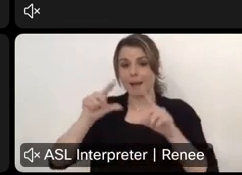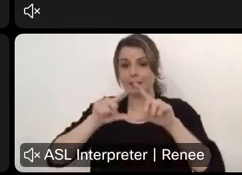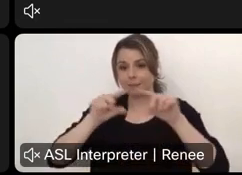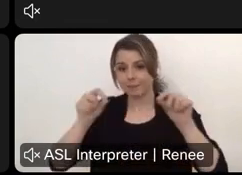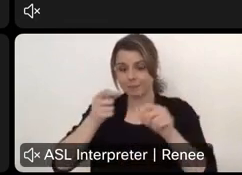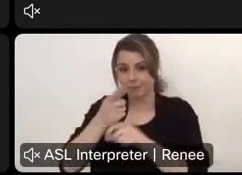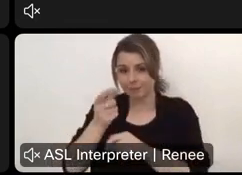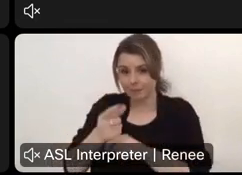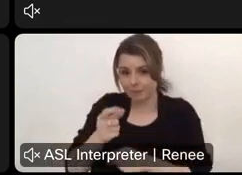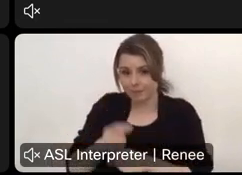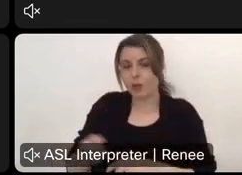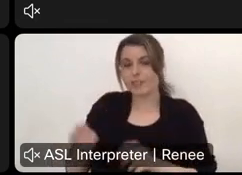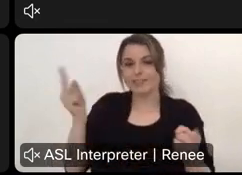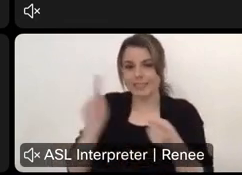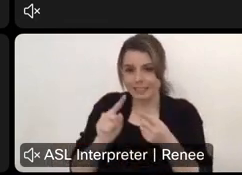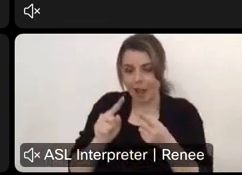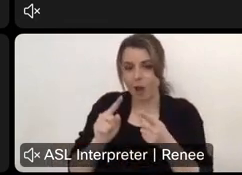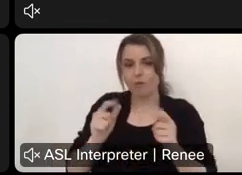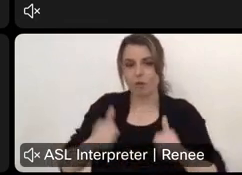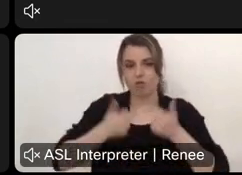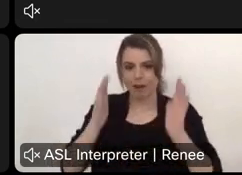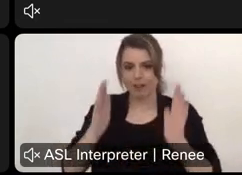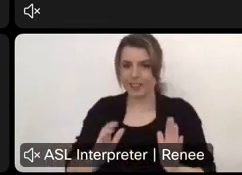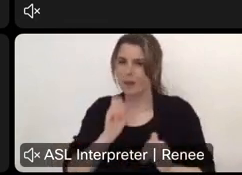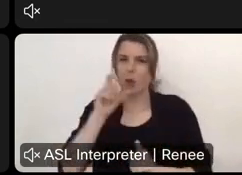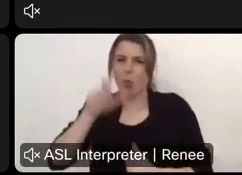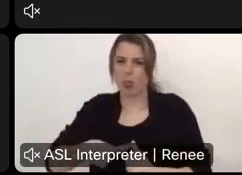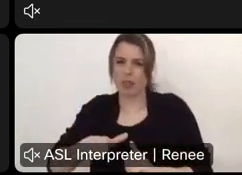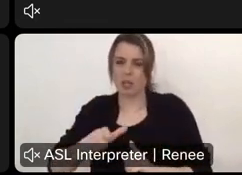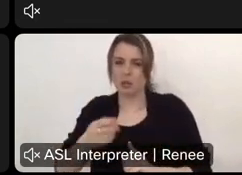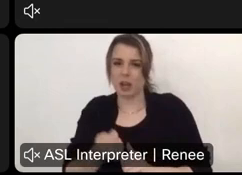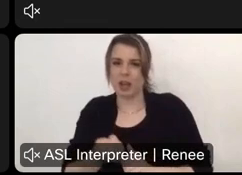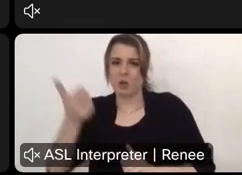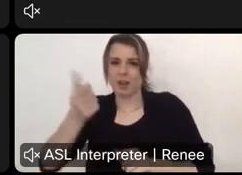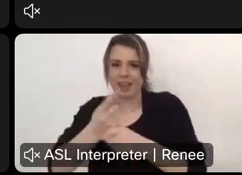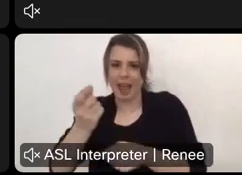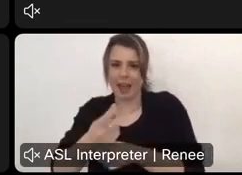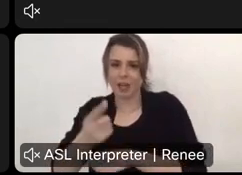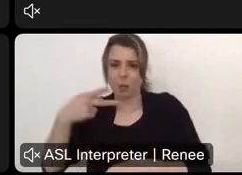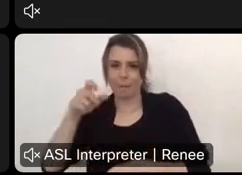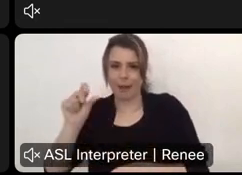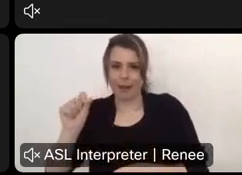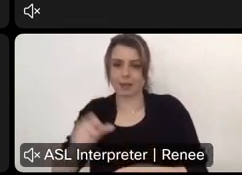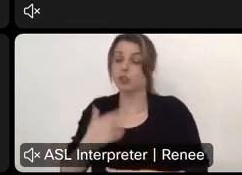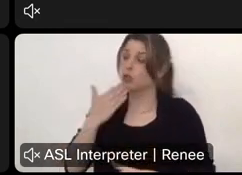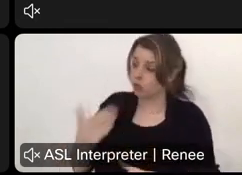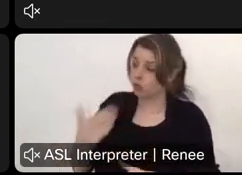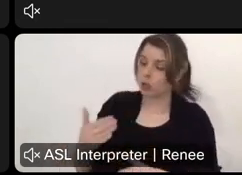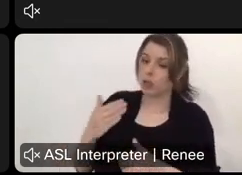year with a discount for residents. Uh, but I don't think you should eliminate them. Thank you page. That's a good comment.